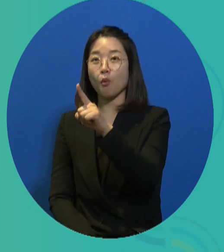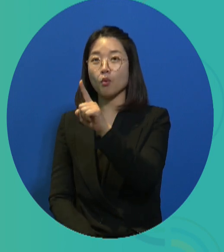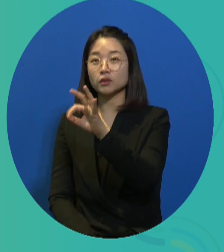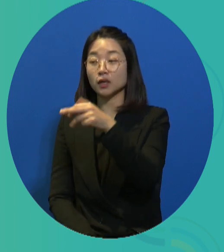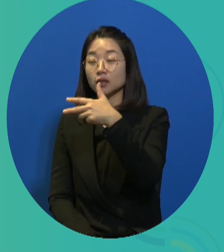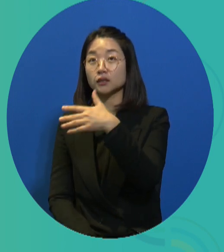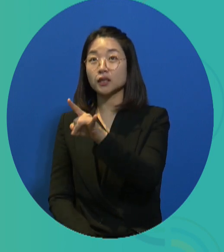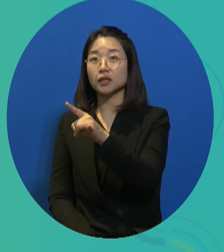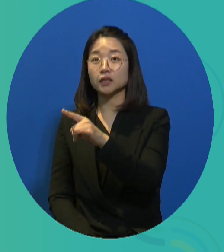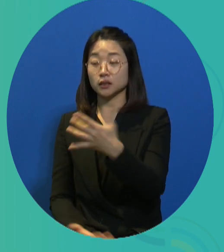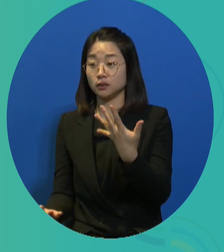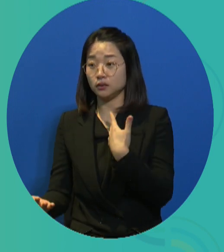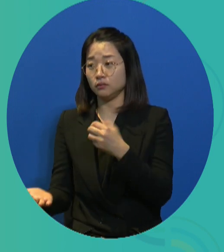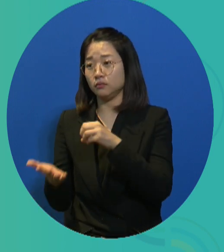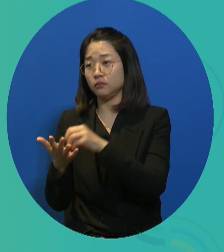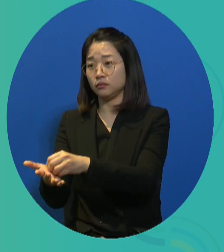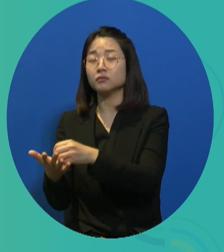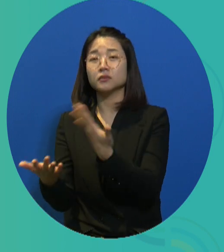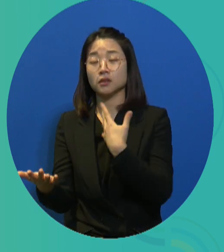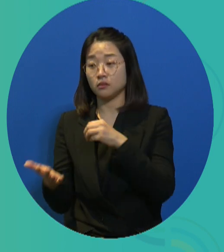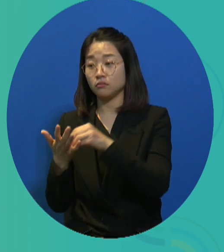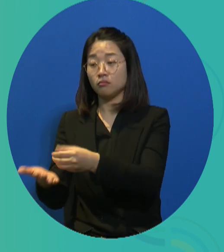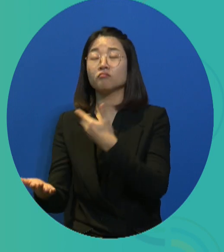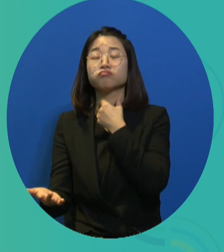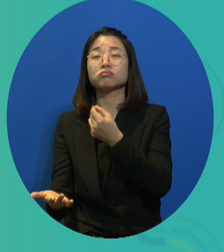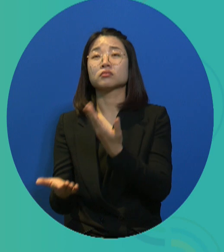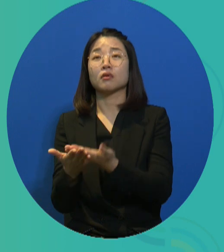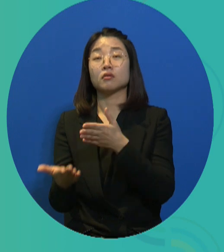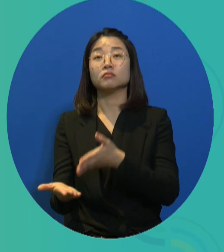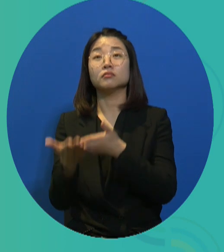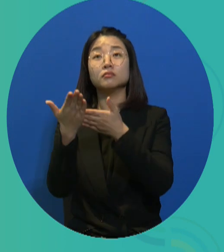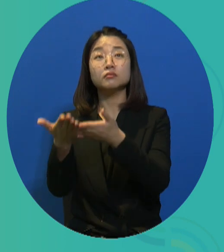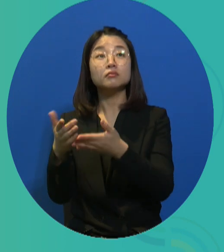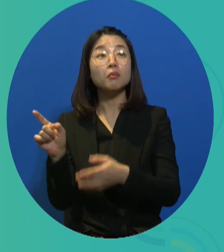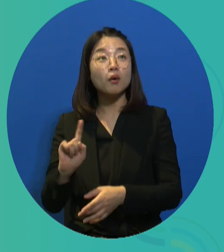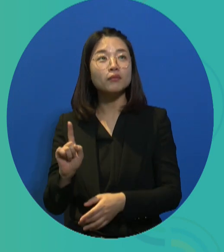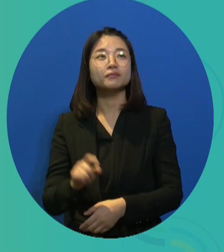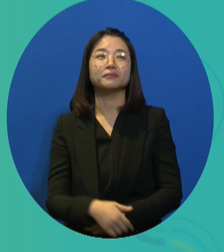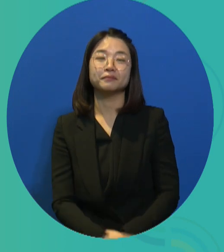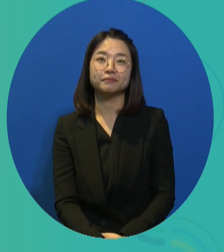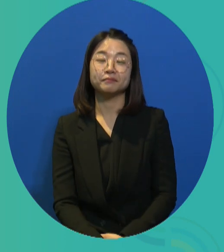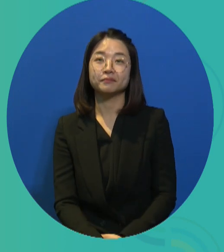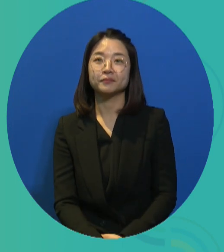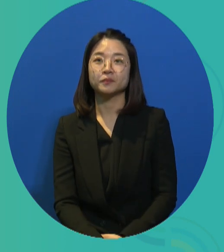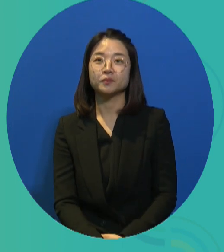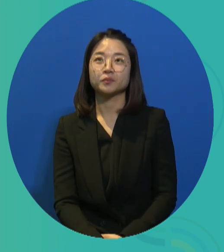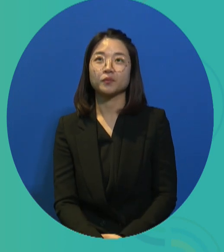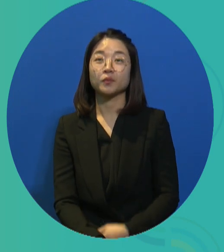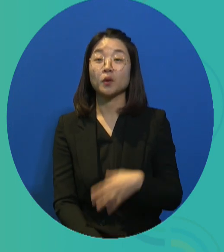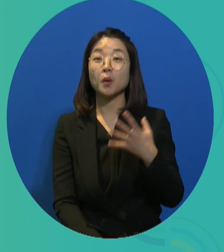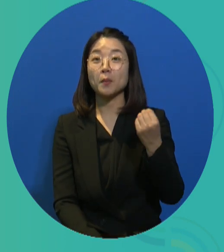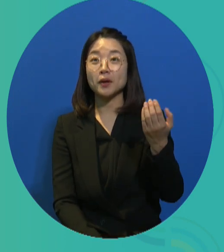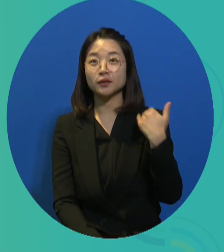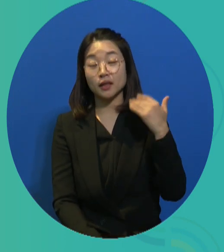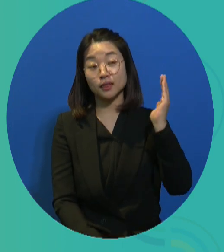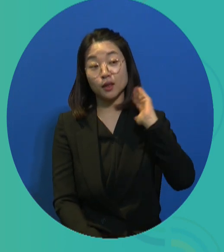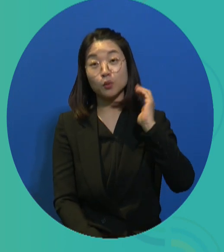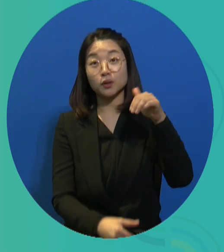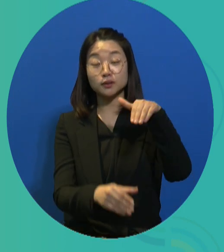The job guarantee might sound a little bit vague, but this is actually a very unique and singular concept.